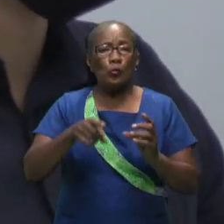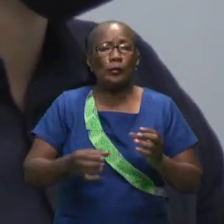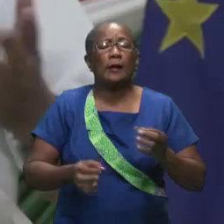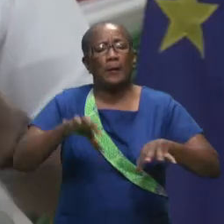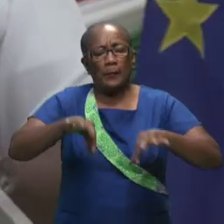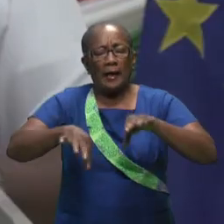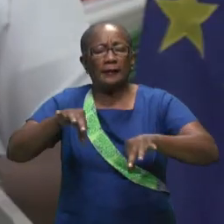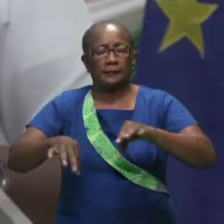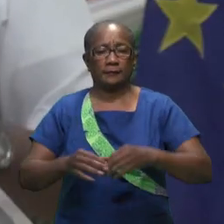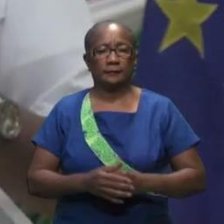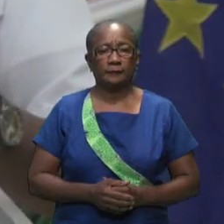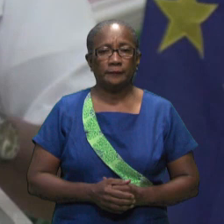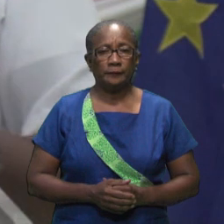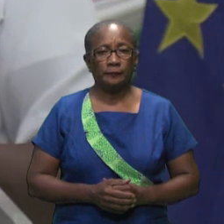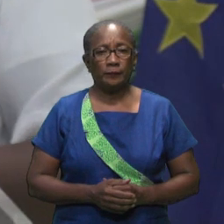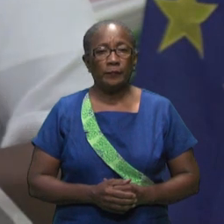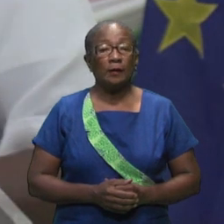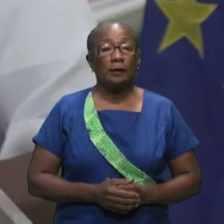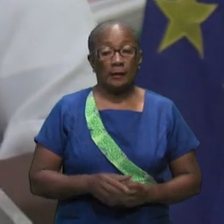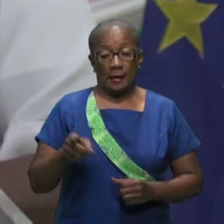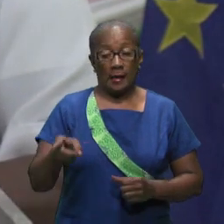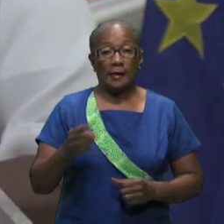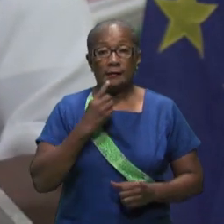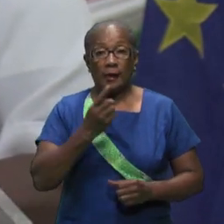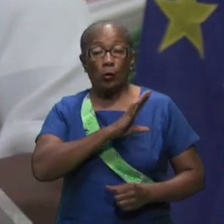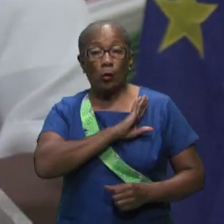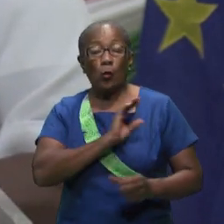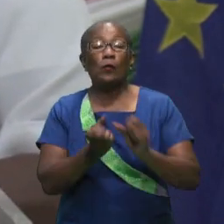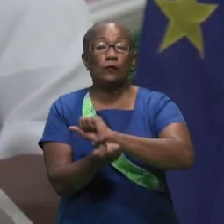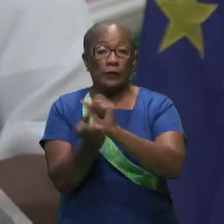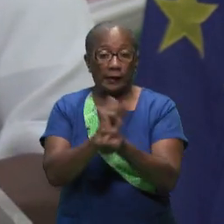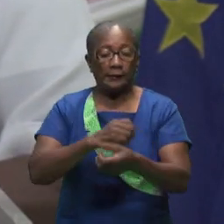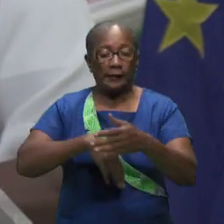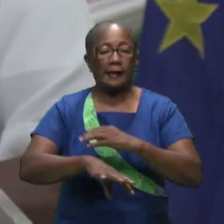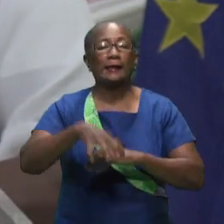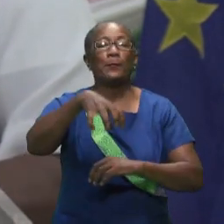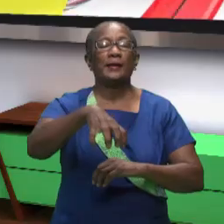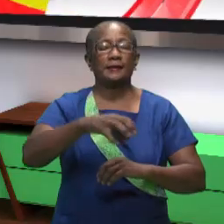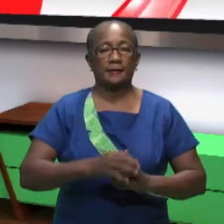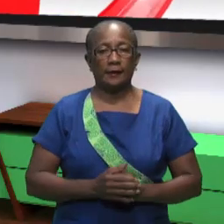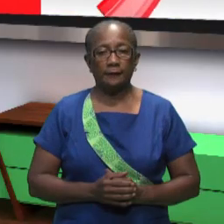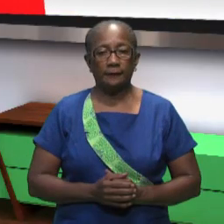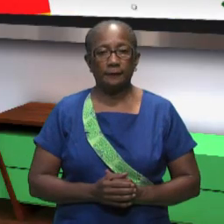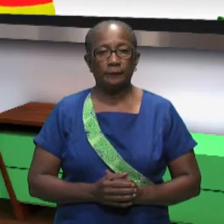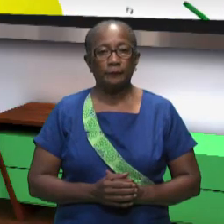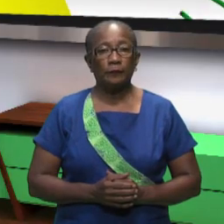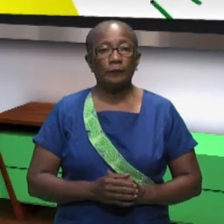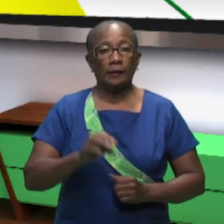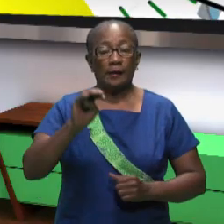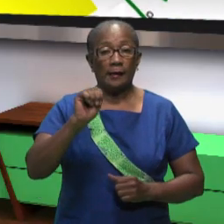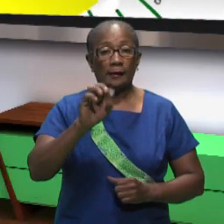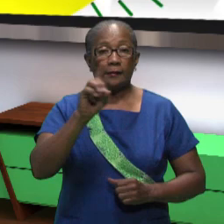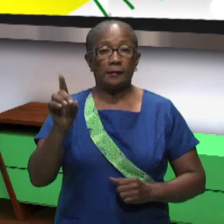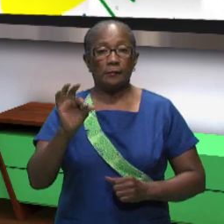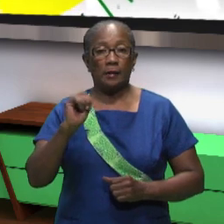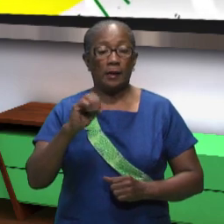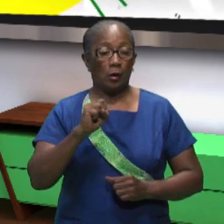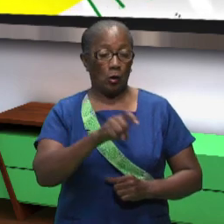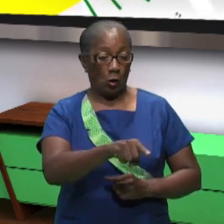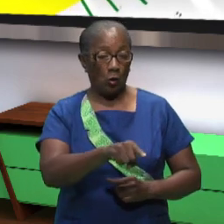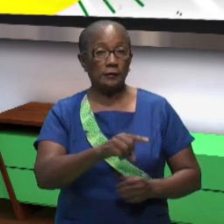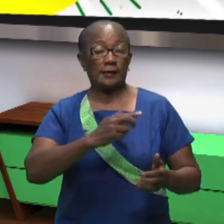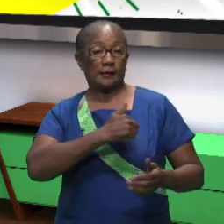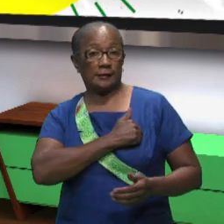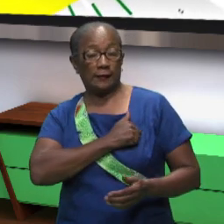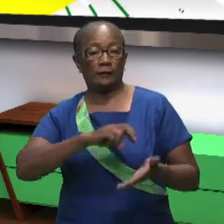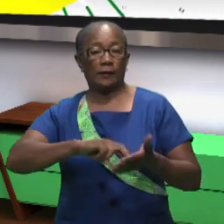important that children learn from an early age how to plant organic the district commissioner is trying to change